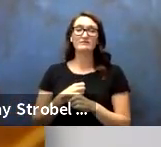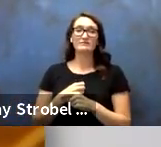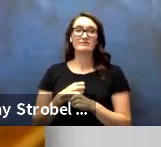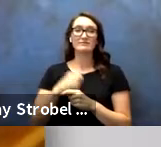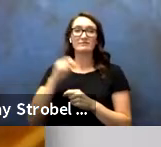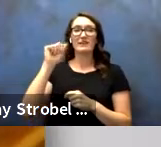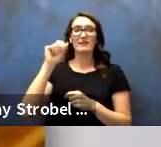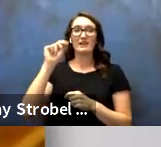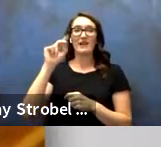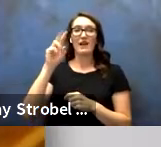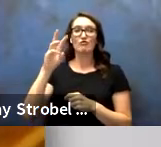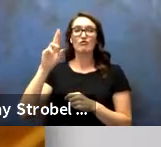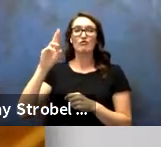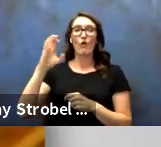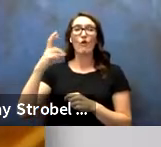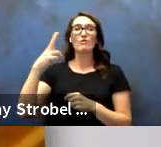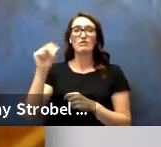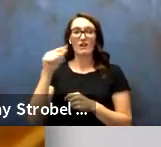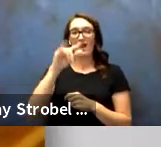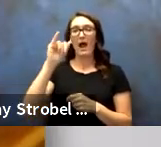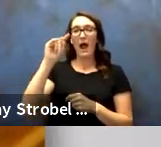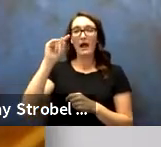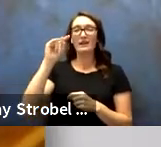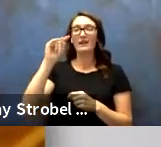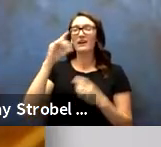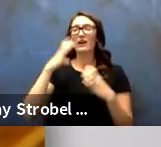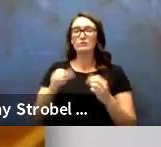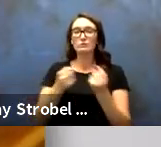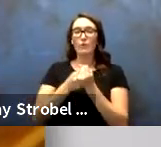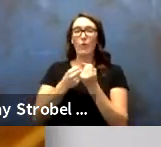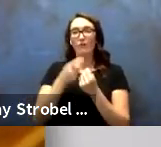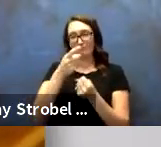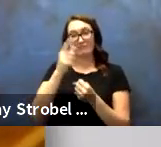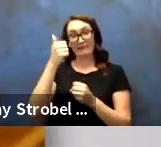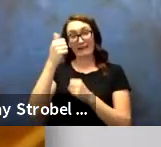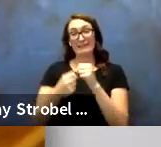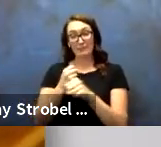Andrew Rocha, IT Customer Sport Technician, 10 years.